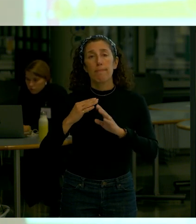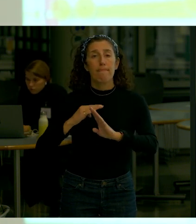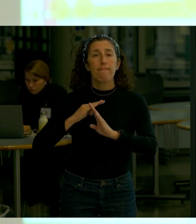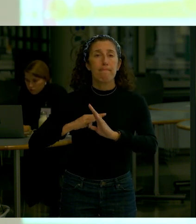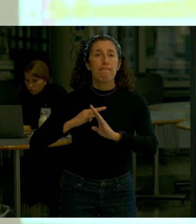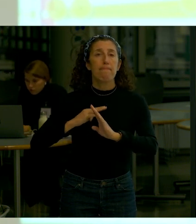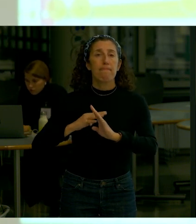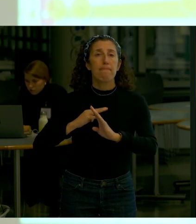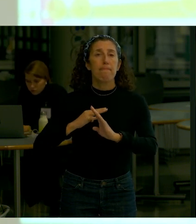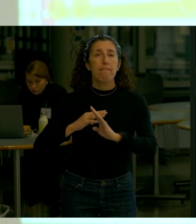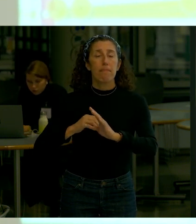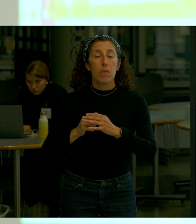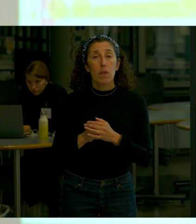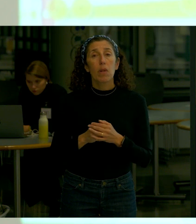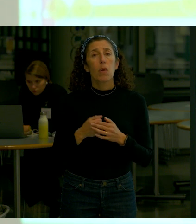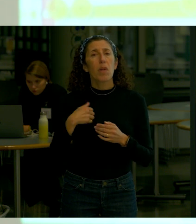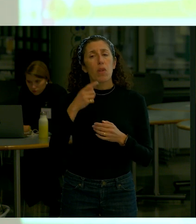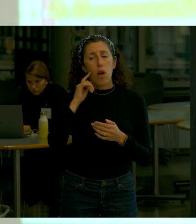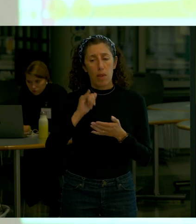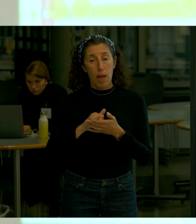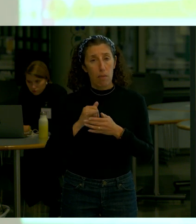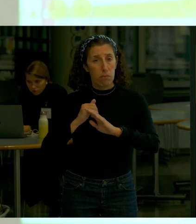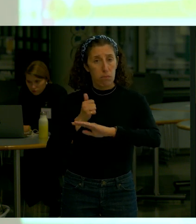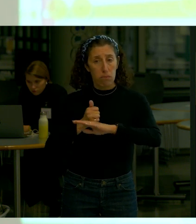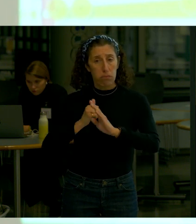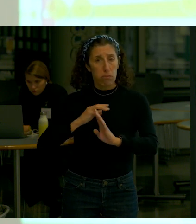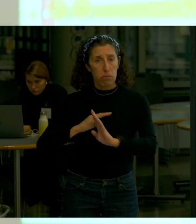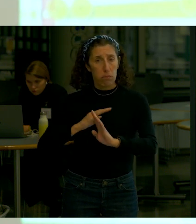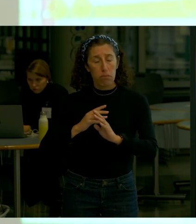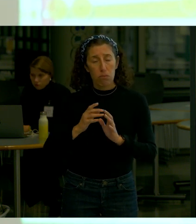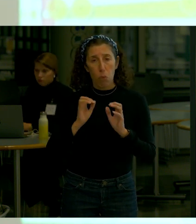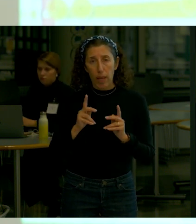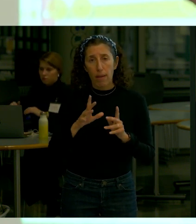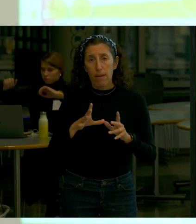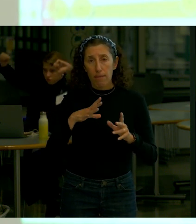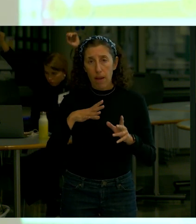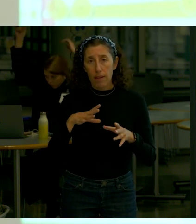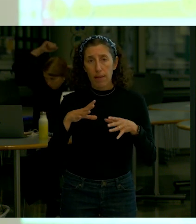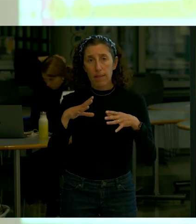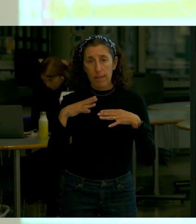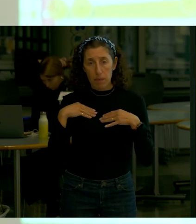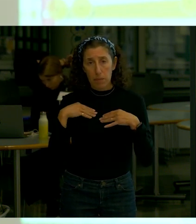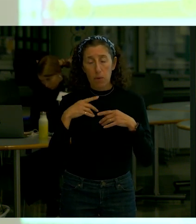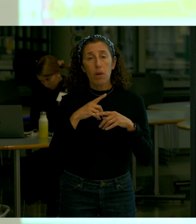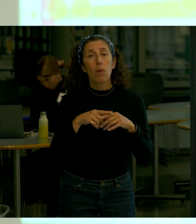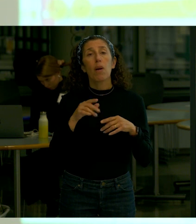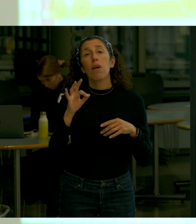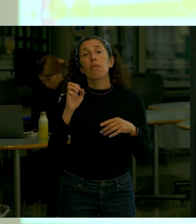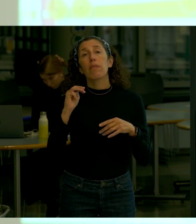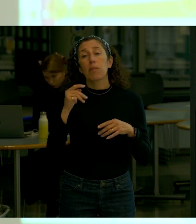was acceptable and the DEP felt so as well FEMA said well we have a requirement sorry we have a guideline